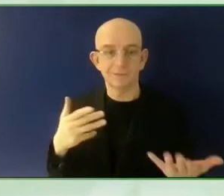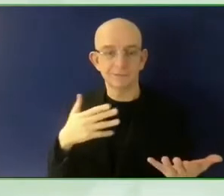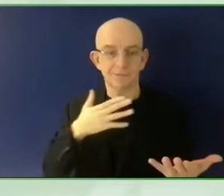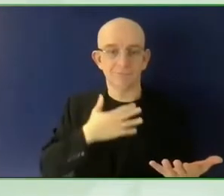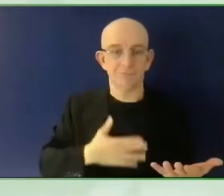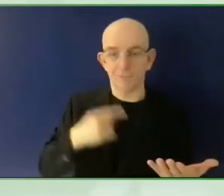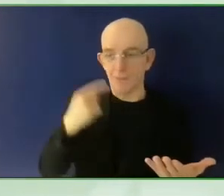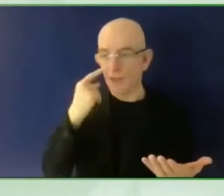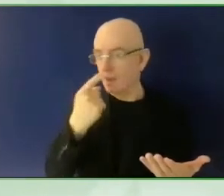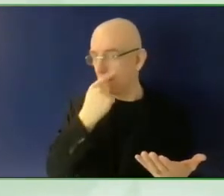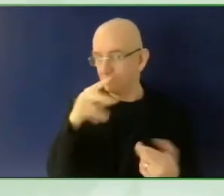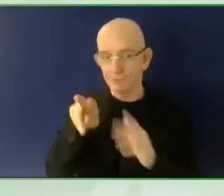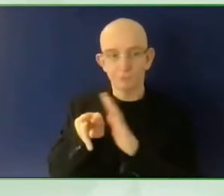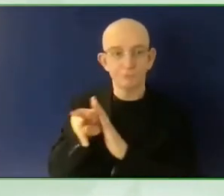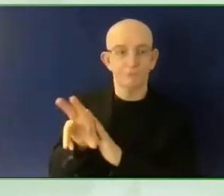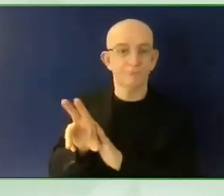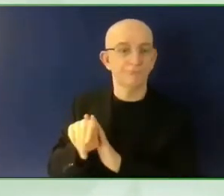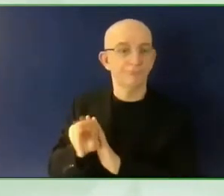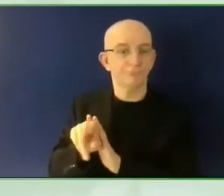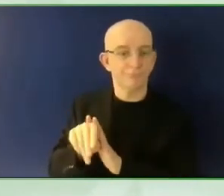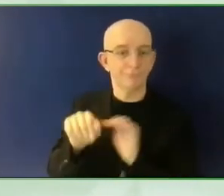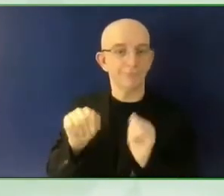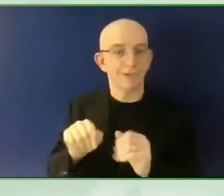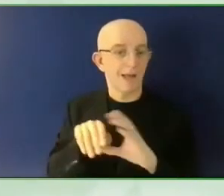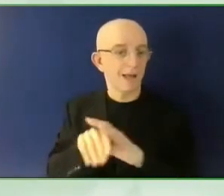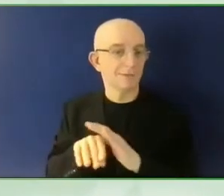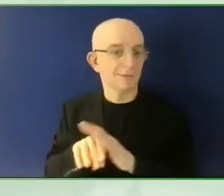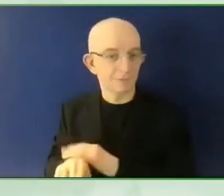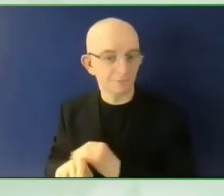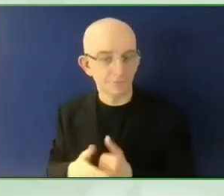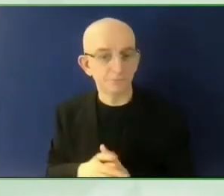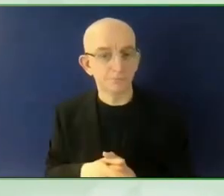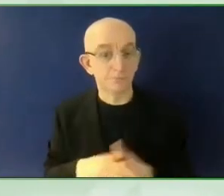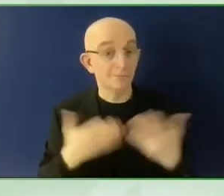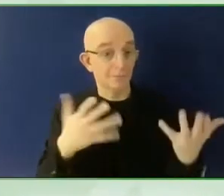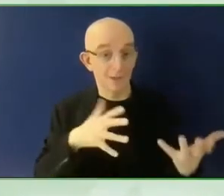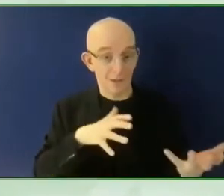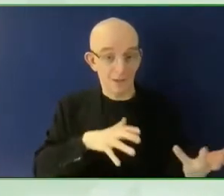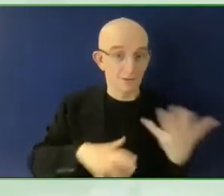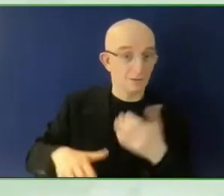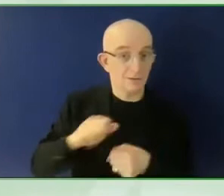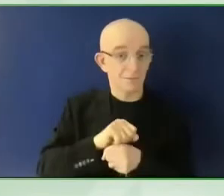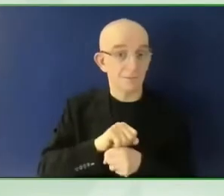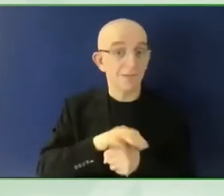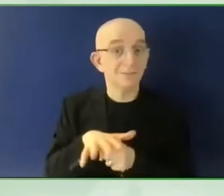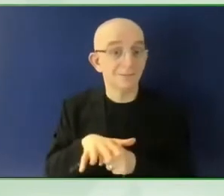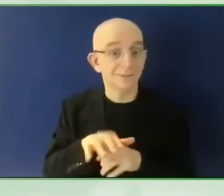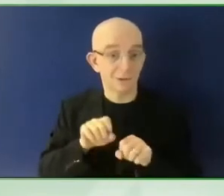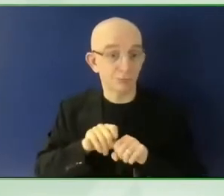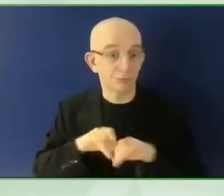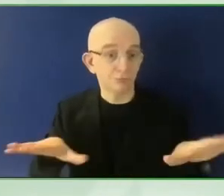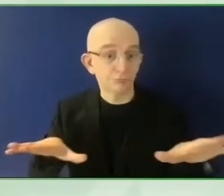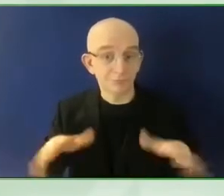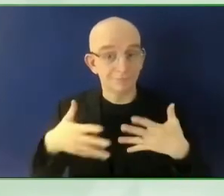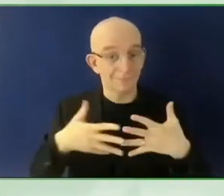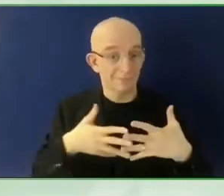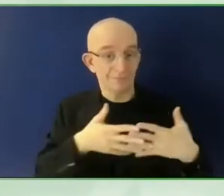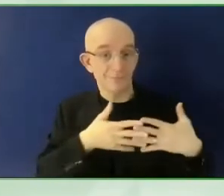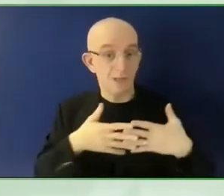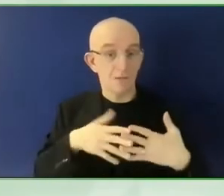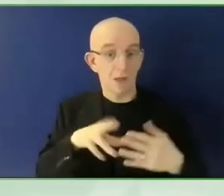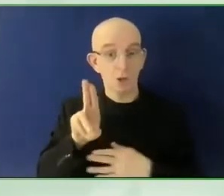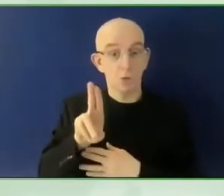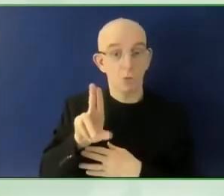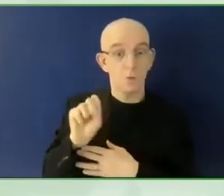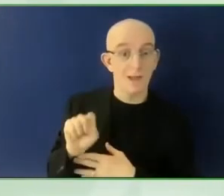remote work with more and more blind individuals able to have a job for the very first time because they can